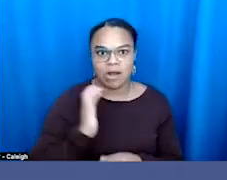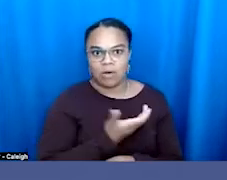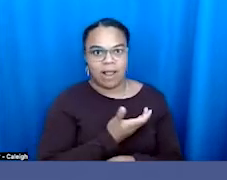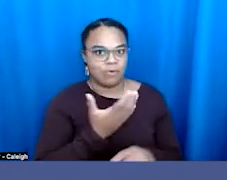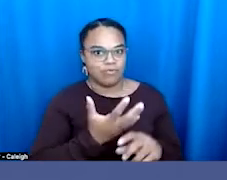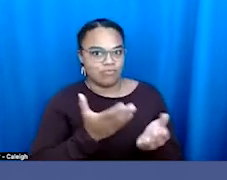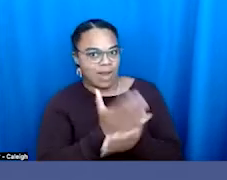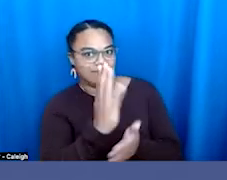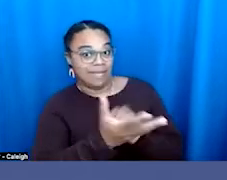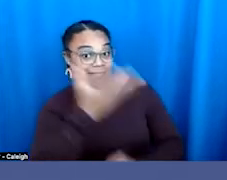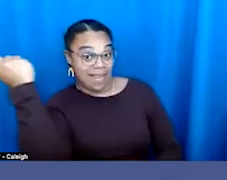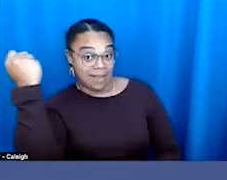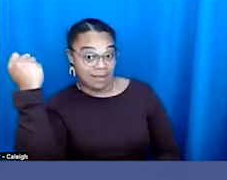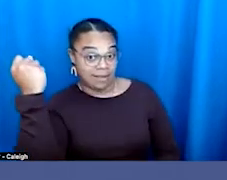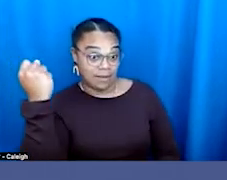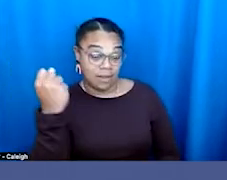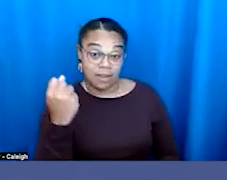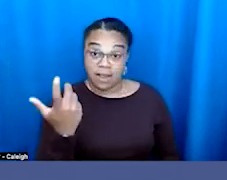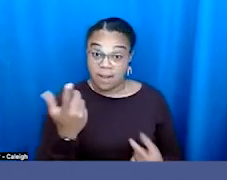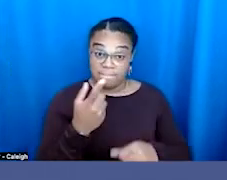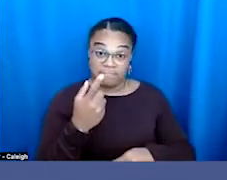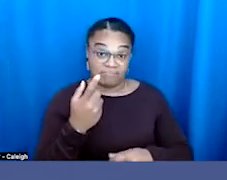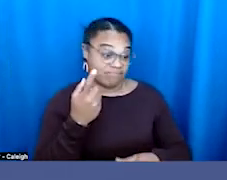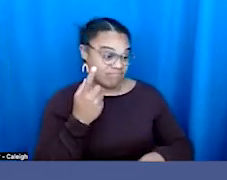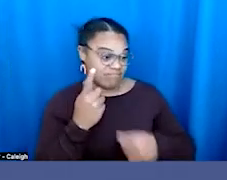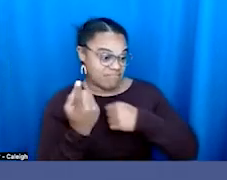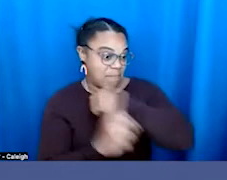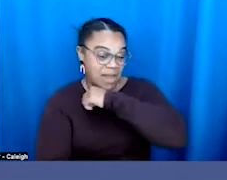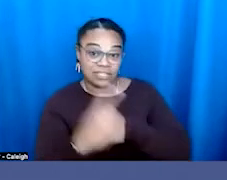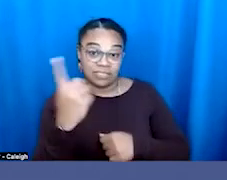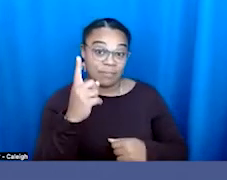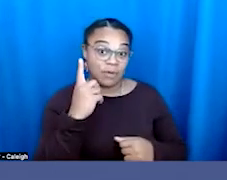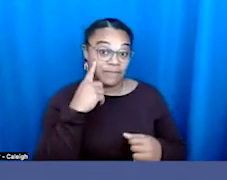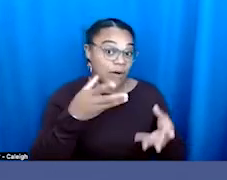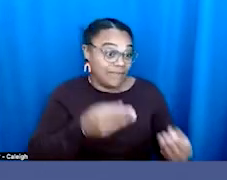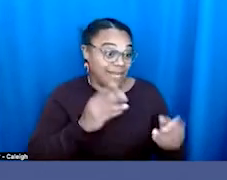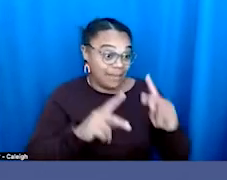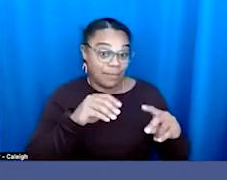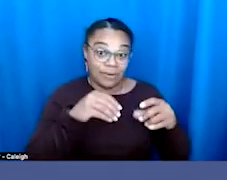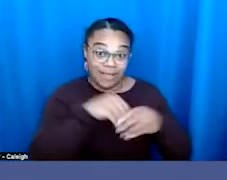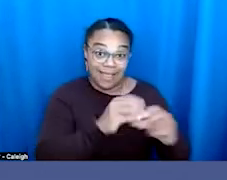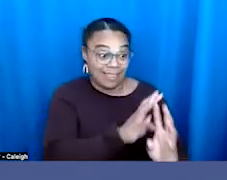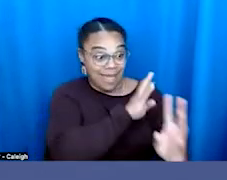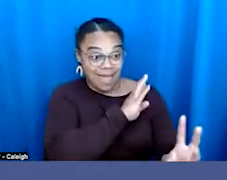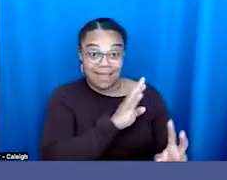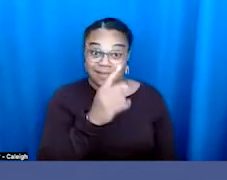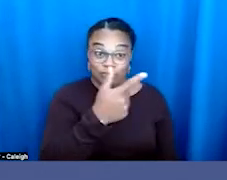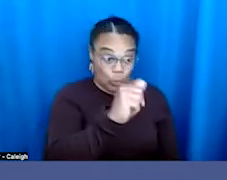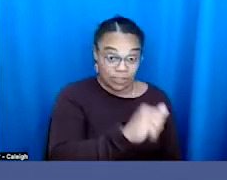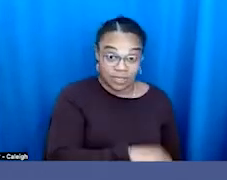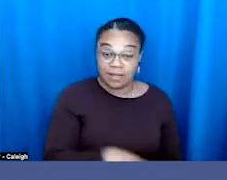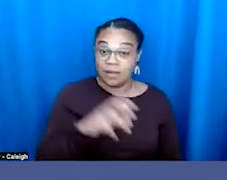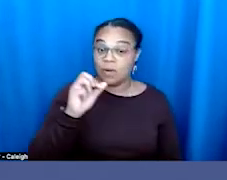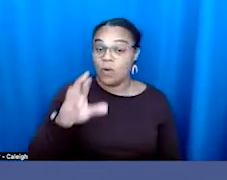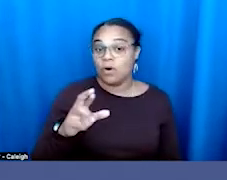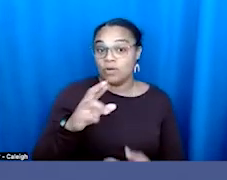is punishing someone for feeding someone in line at the polls in Georgia, right, or drawing district